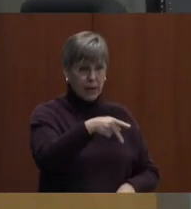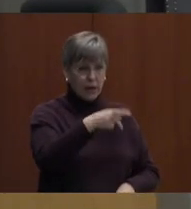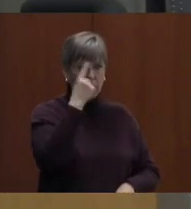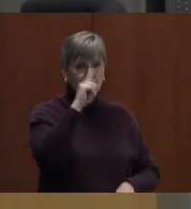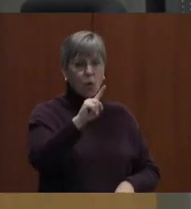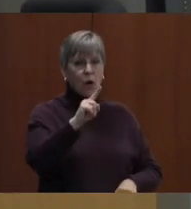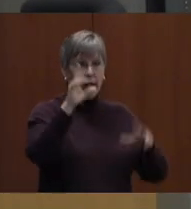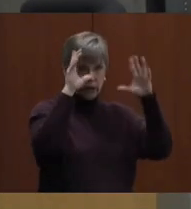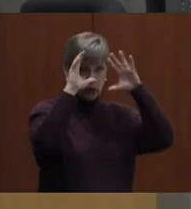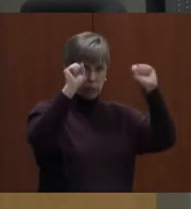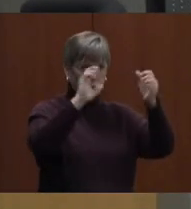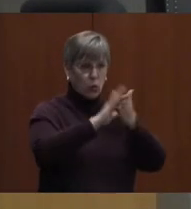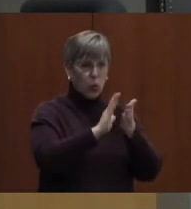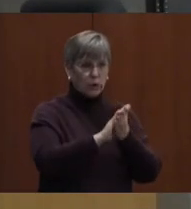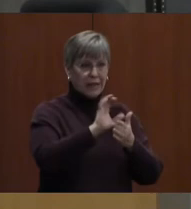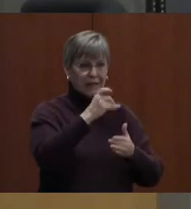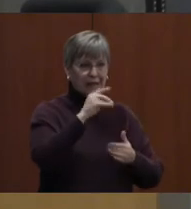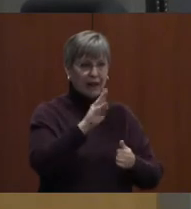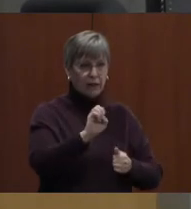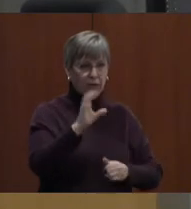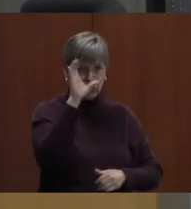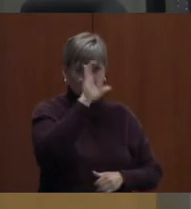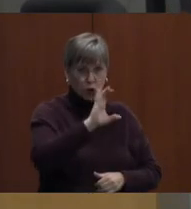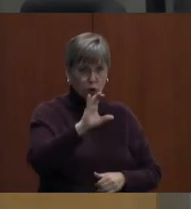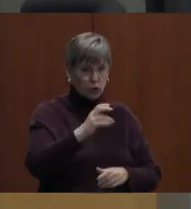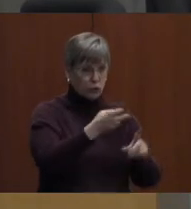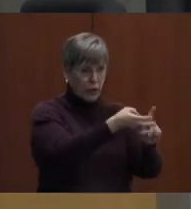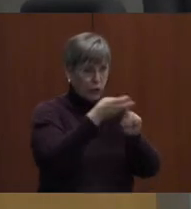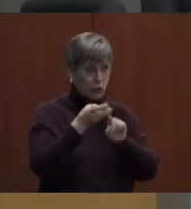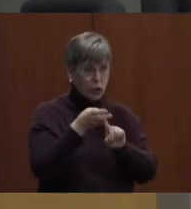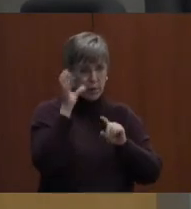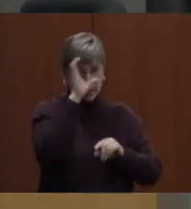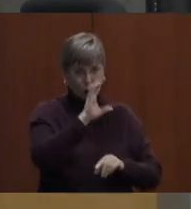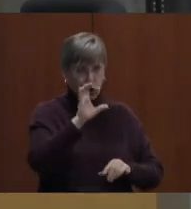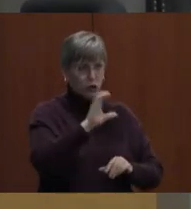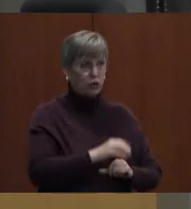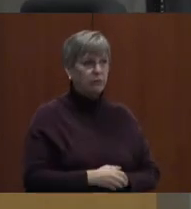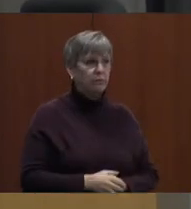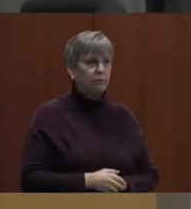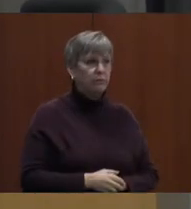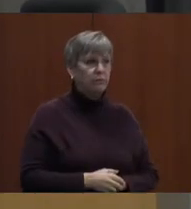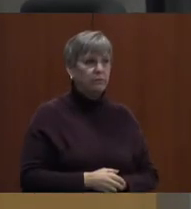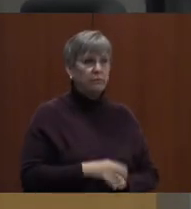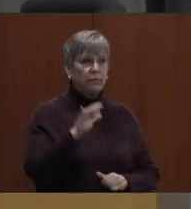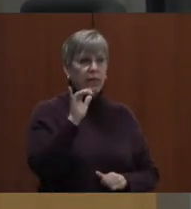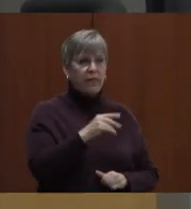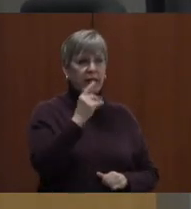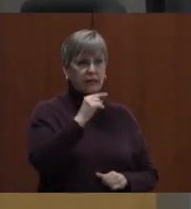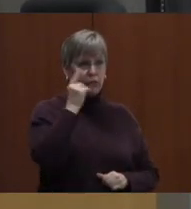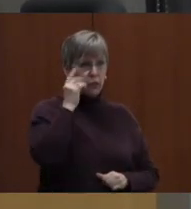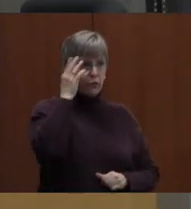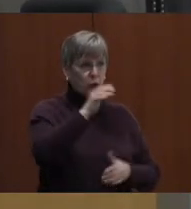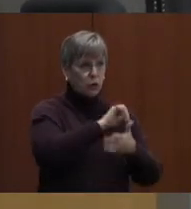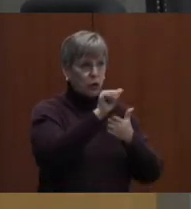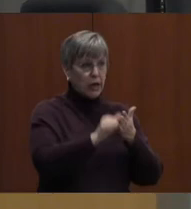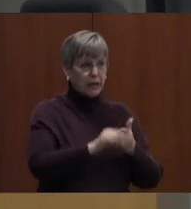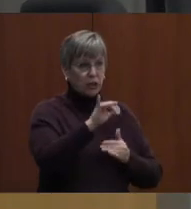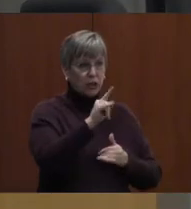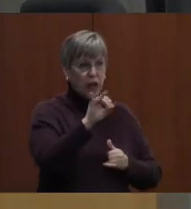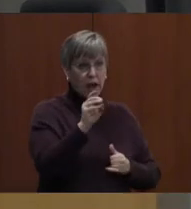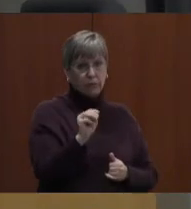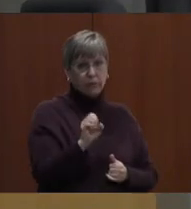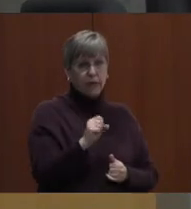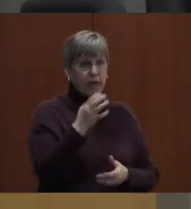of schools executive search recruitment services. So that's it for future agenda items.